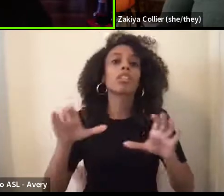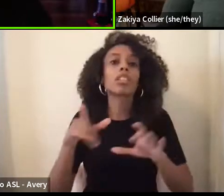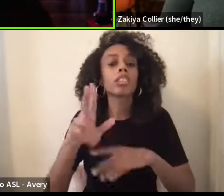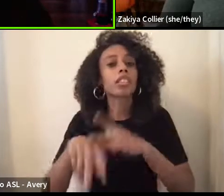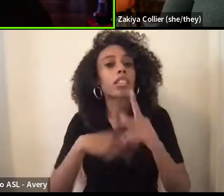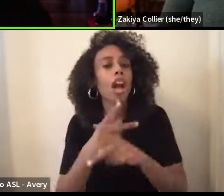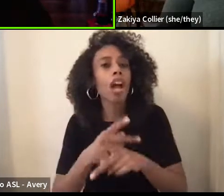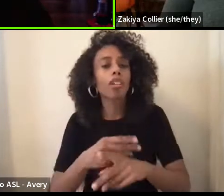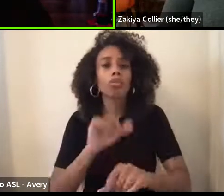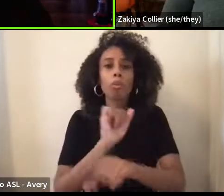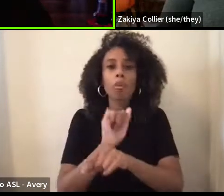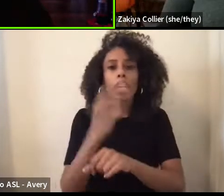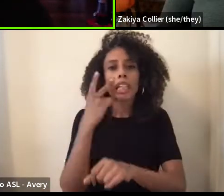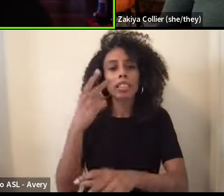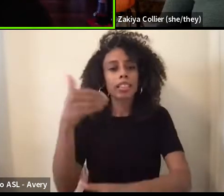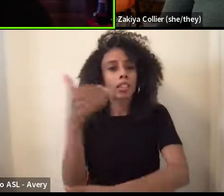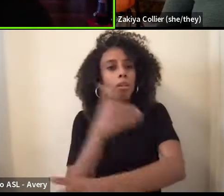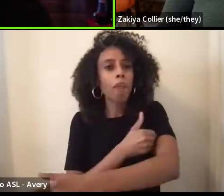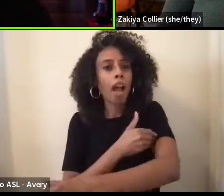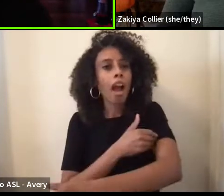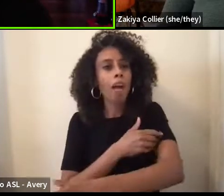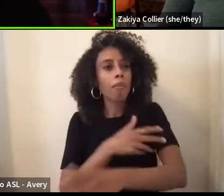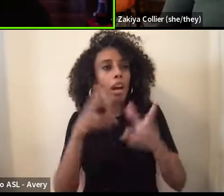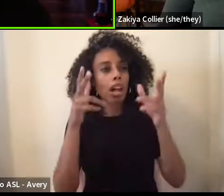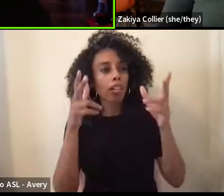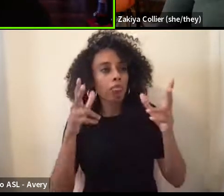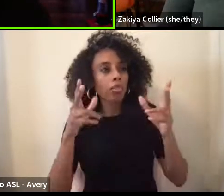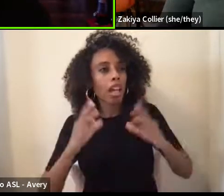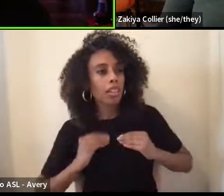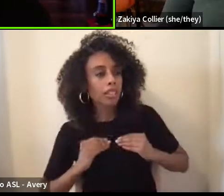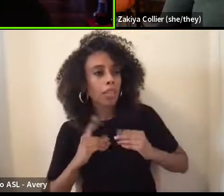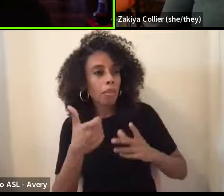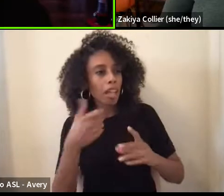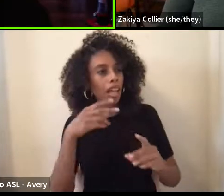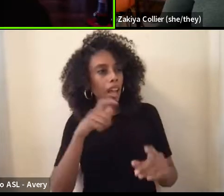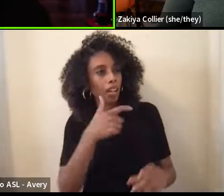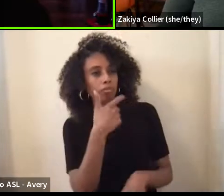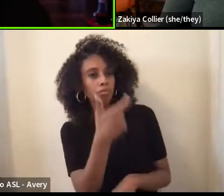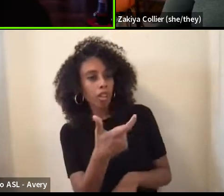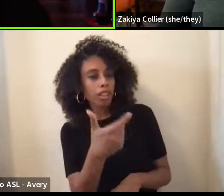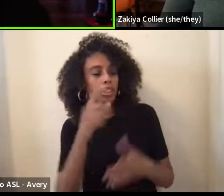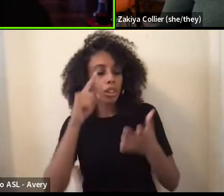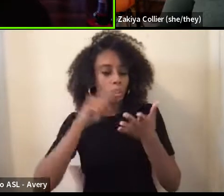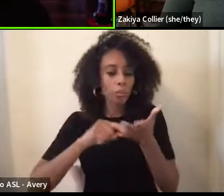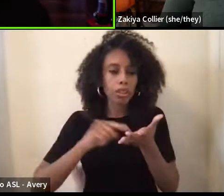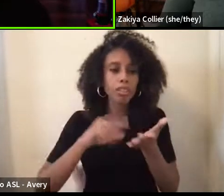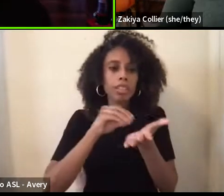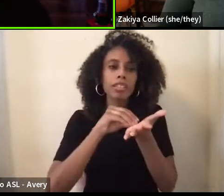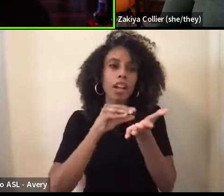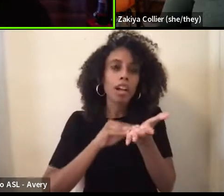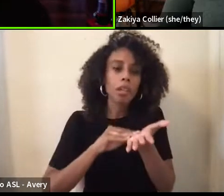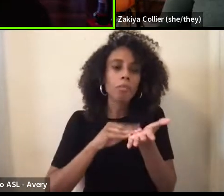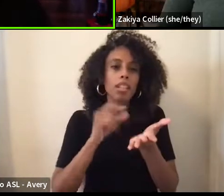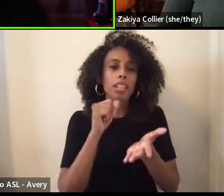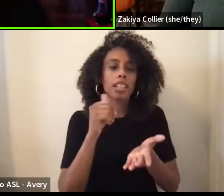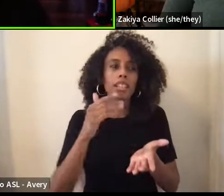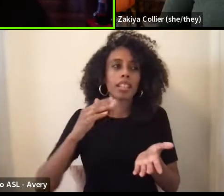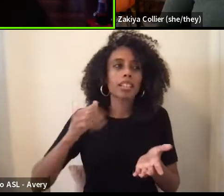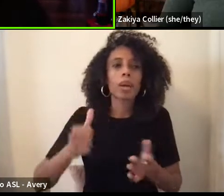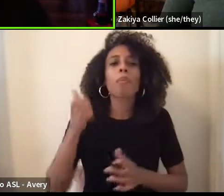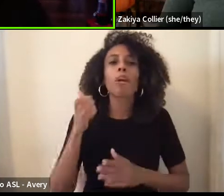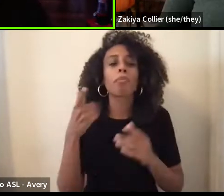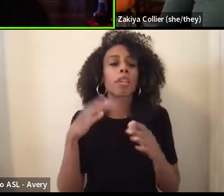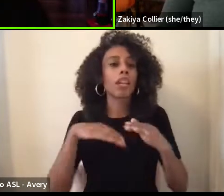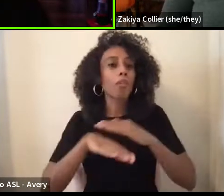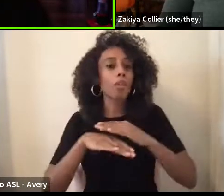sees power in receiving and being able to witness and, and research documents that otherwise would not be made available to